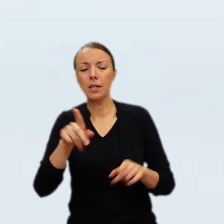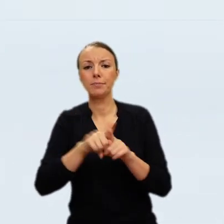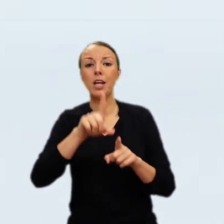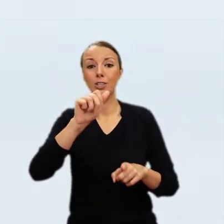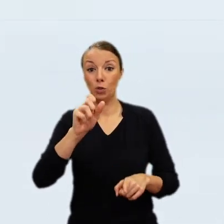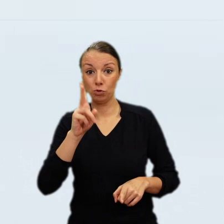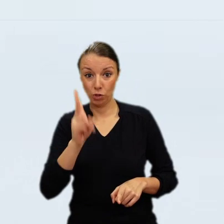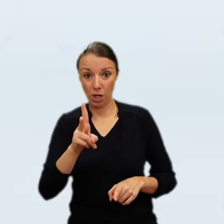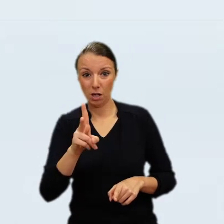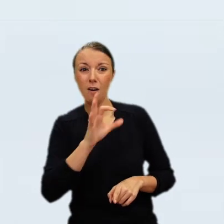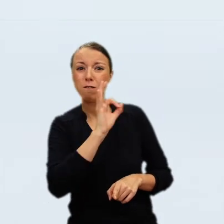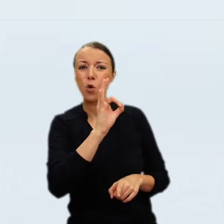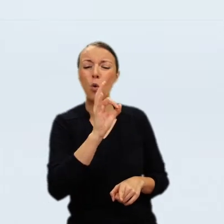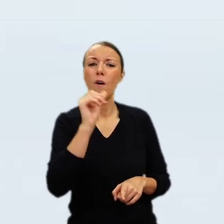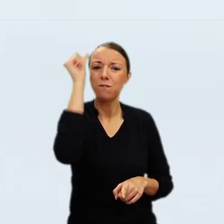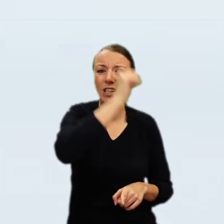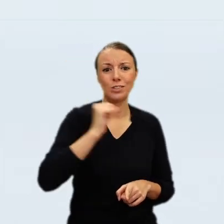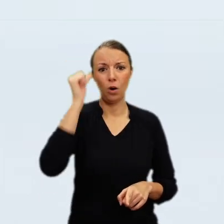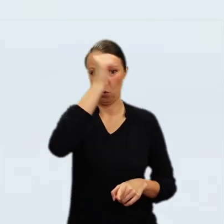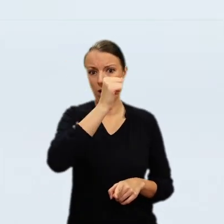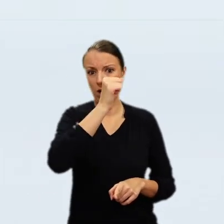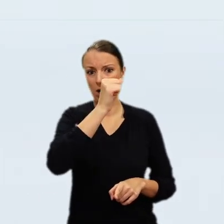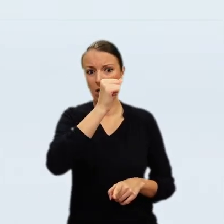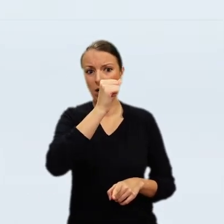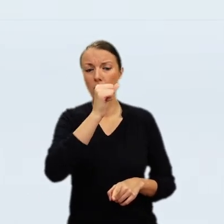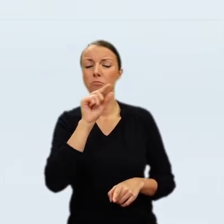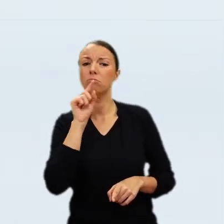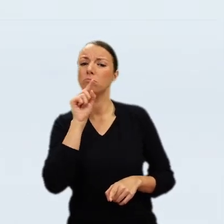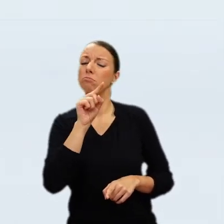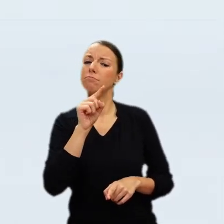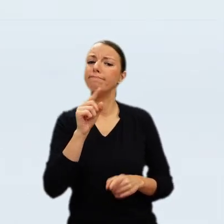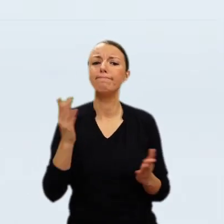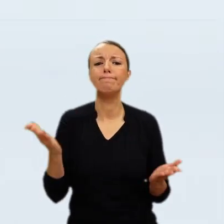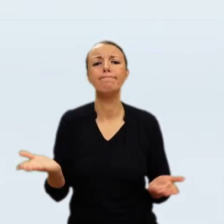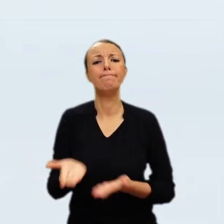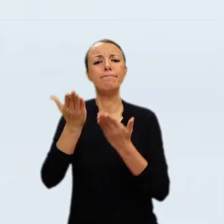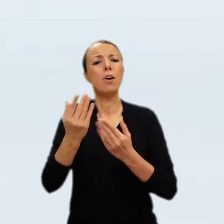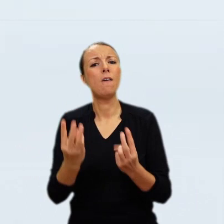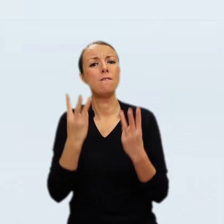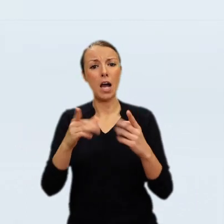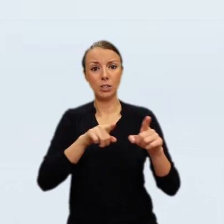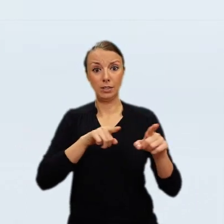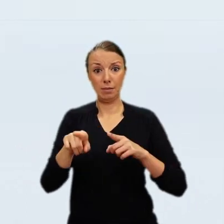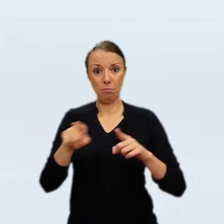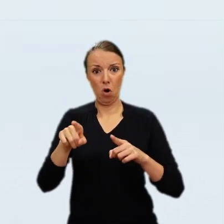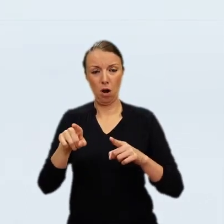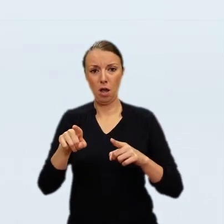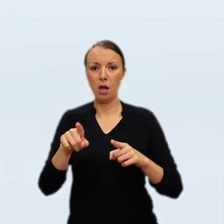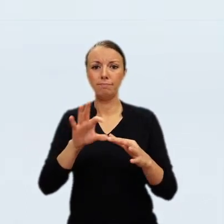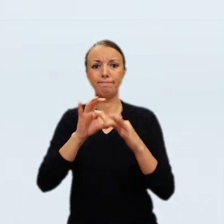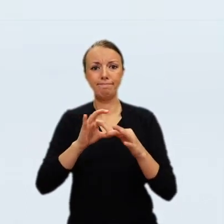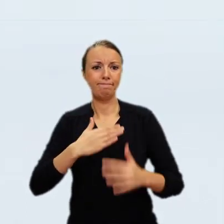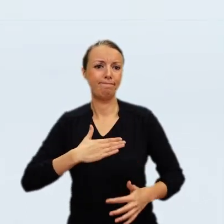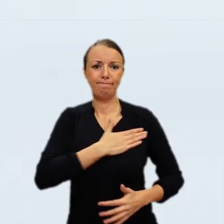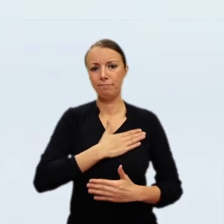Frick, who was known for his purchases of old master paintings and in these years he was really buying the top of the art market in Europe. Fry